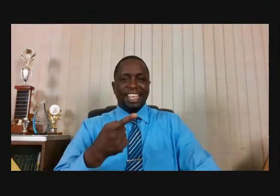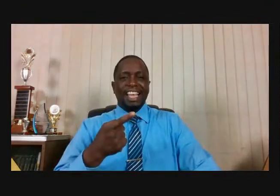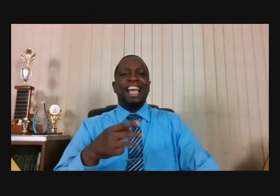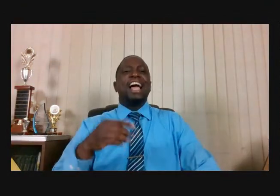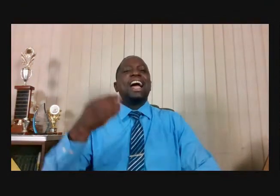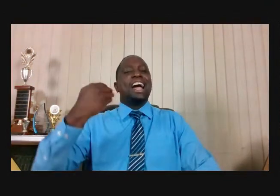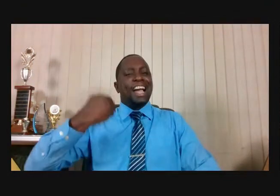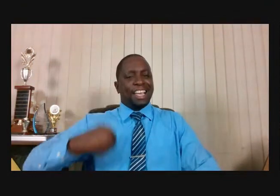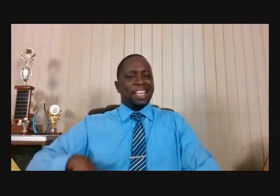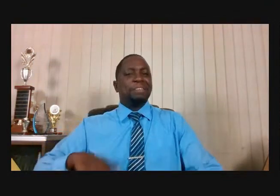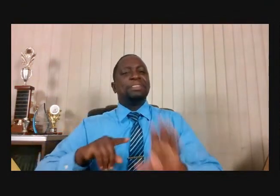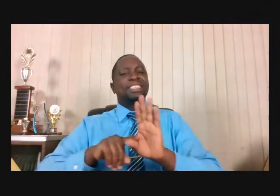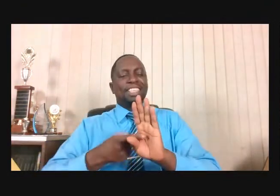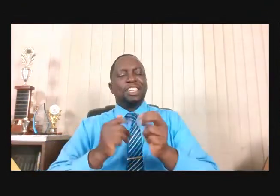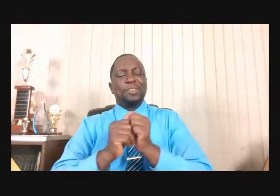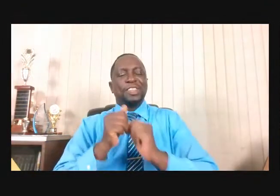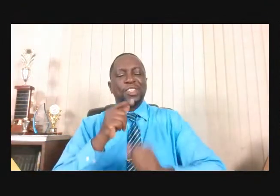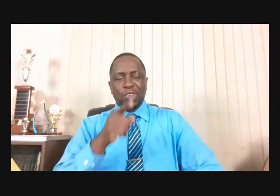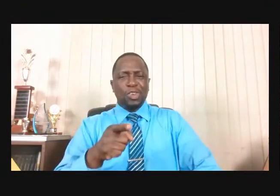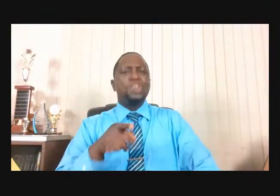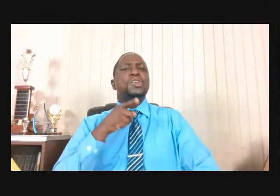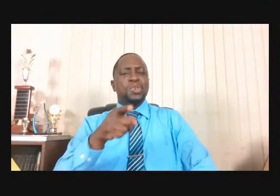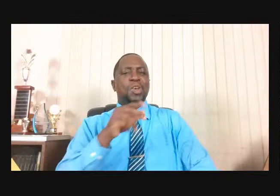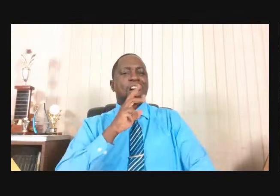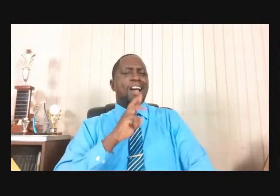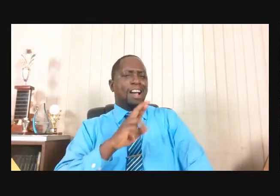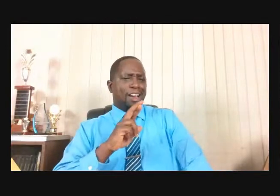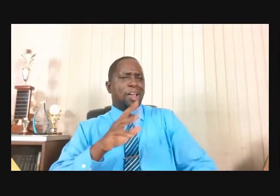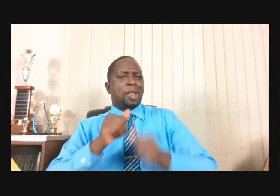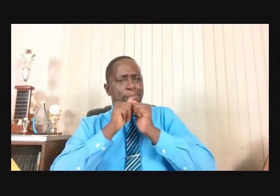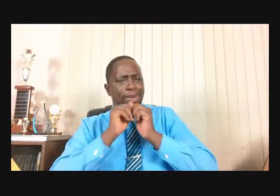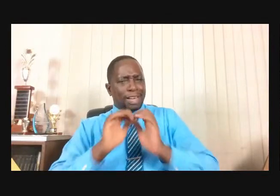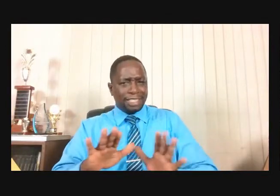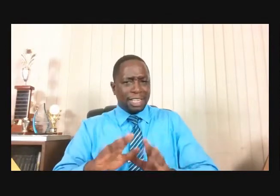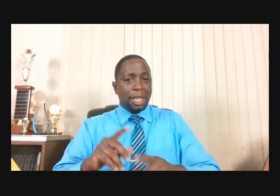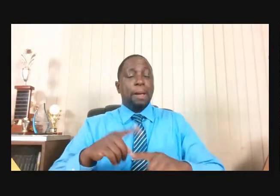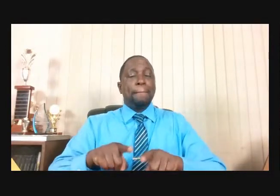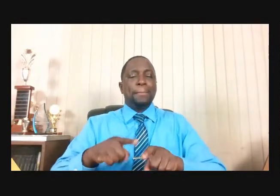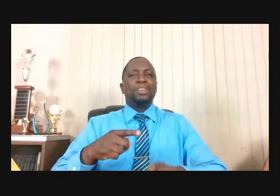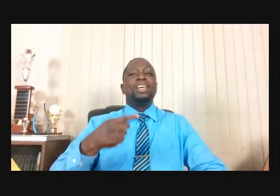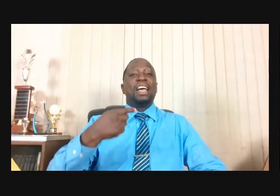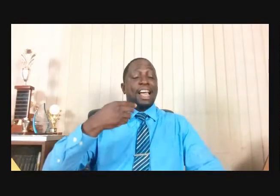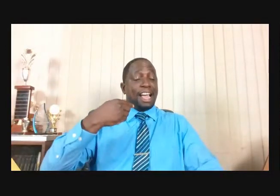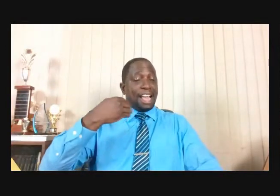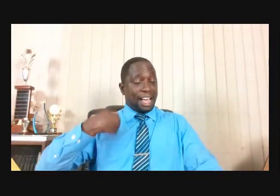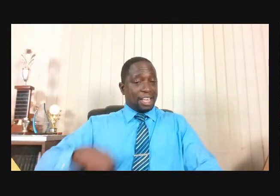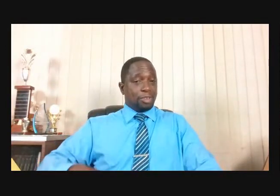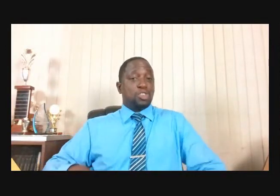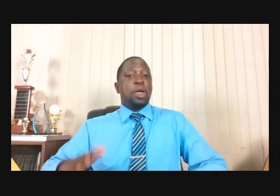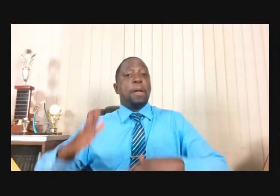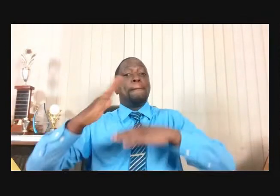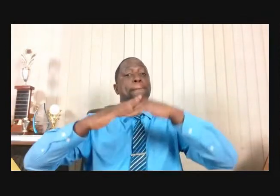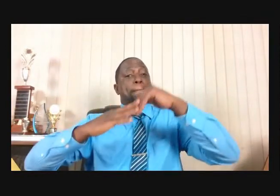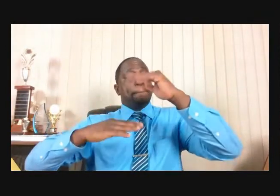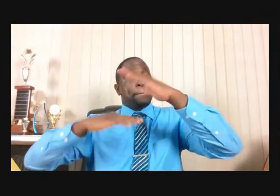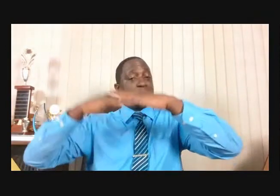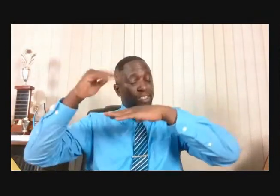you. You are blessed, but I'm going to build you up and build your confidence.